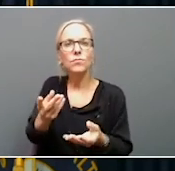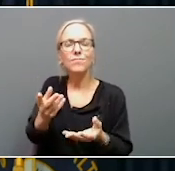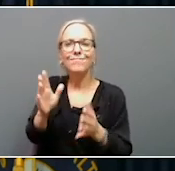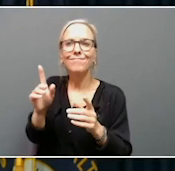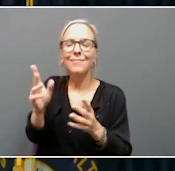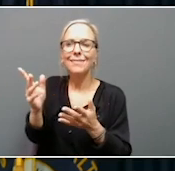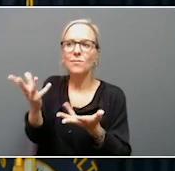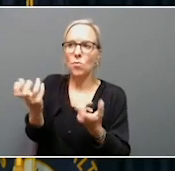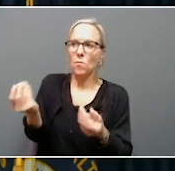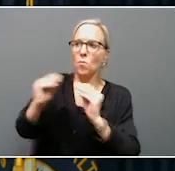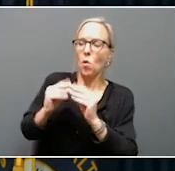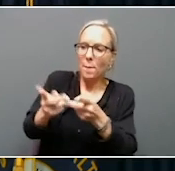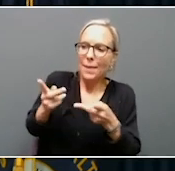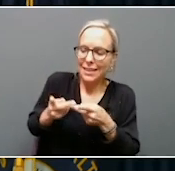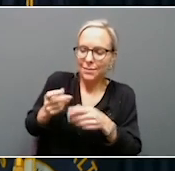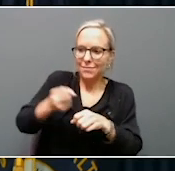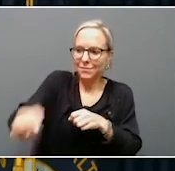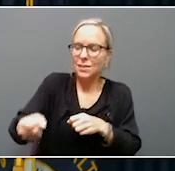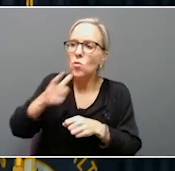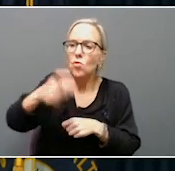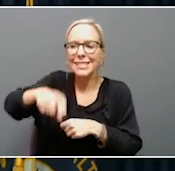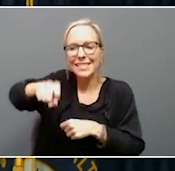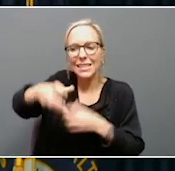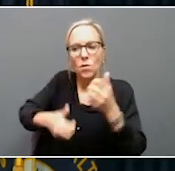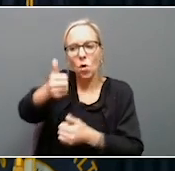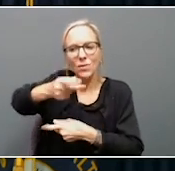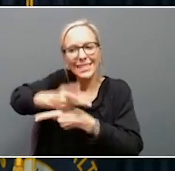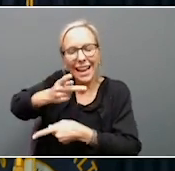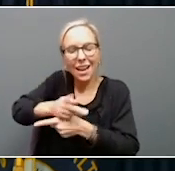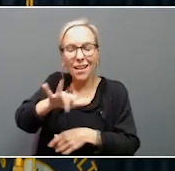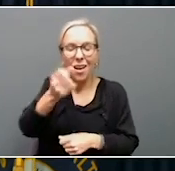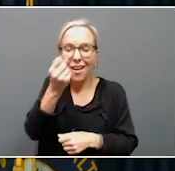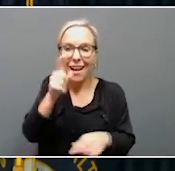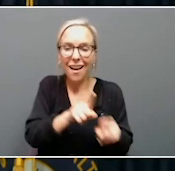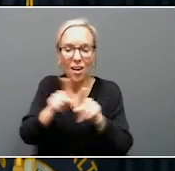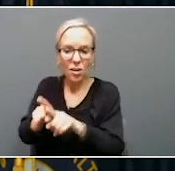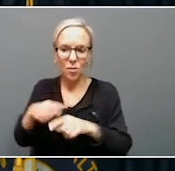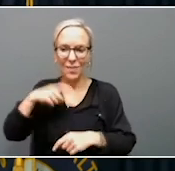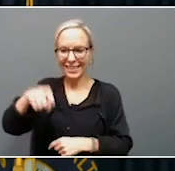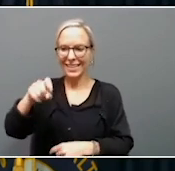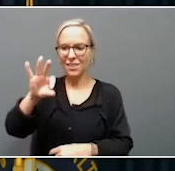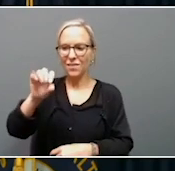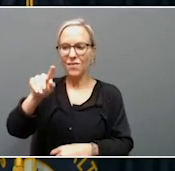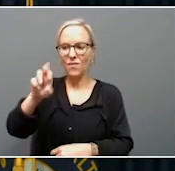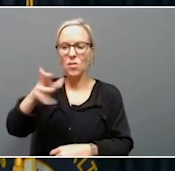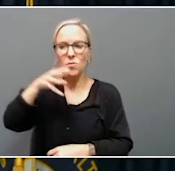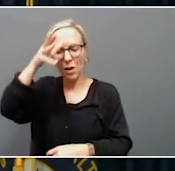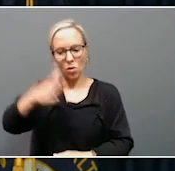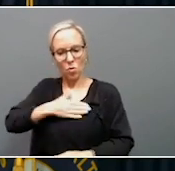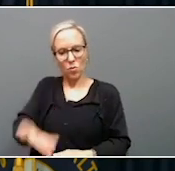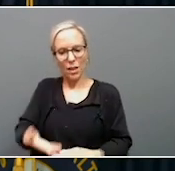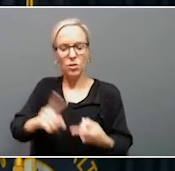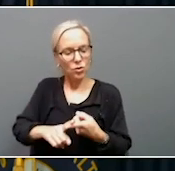those in need of the most care. But the other thing we need is we need foster parents willing to take the toughest of the tough